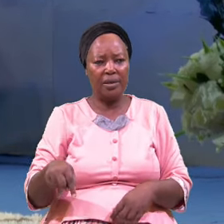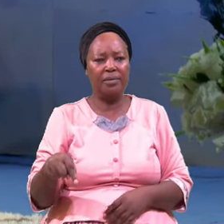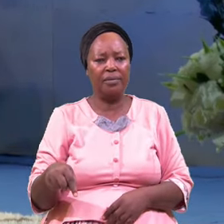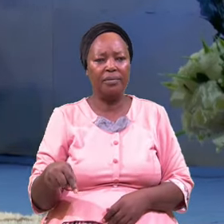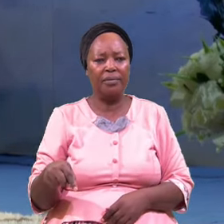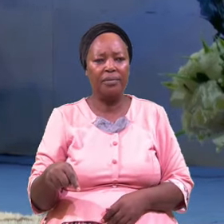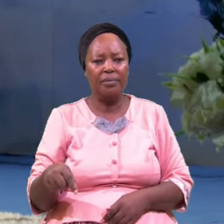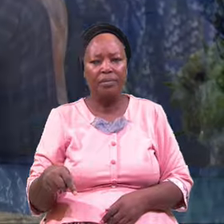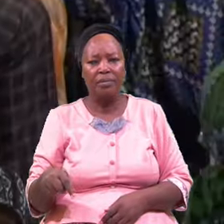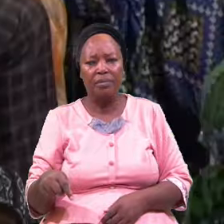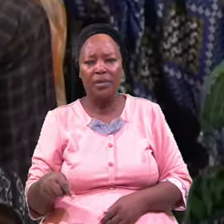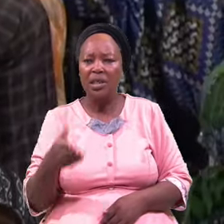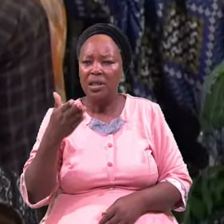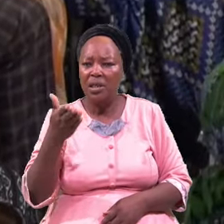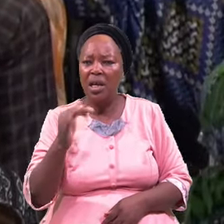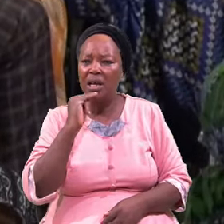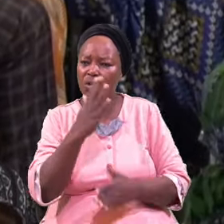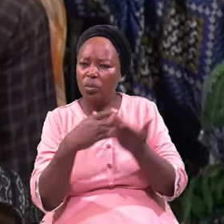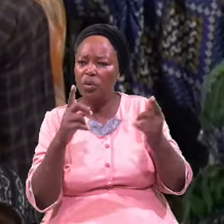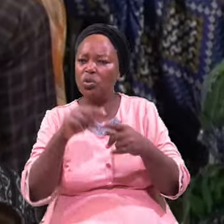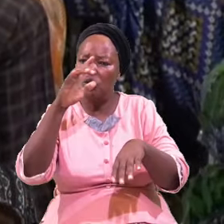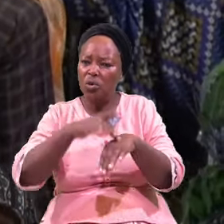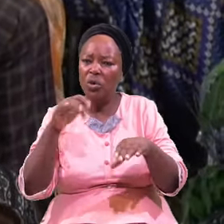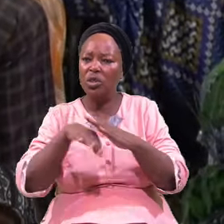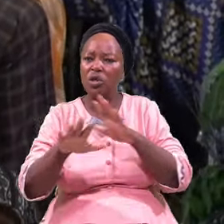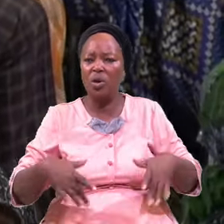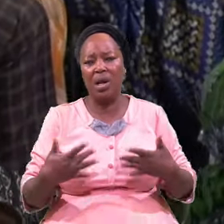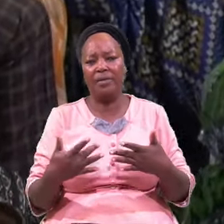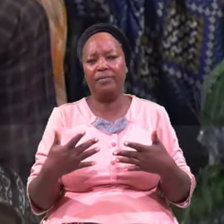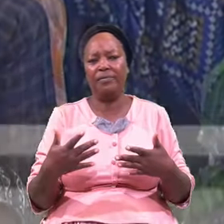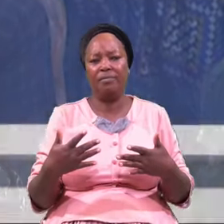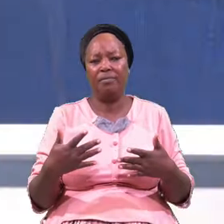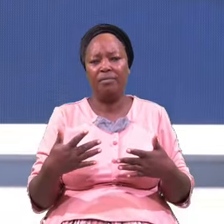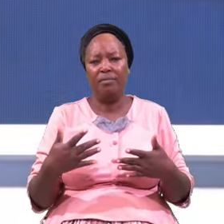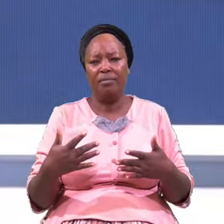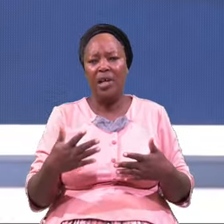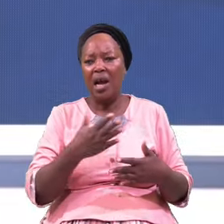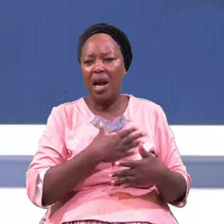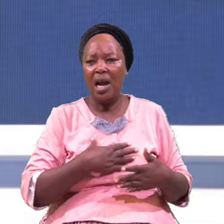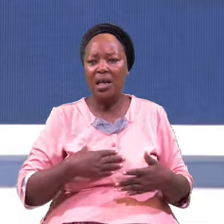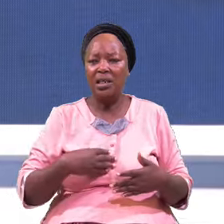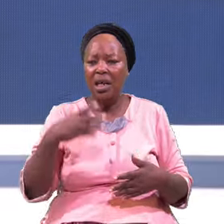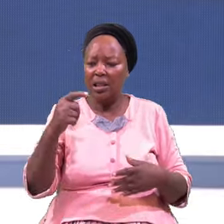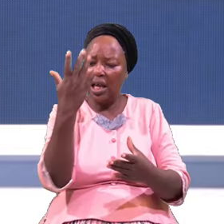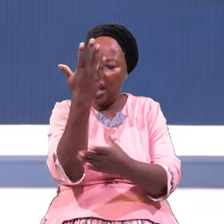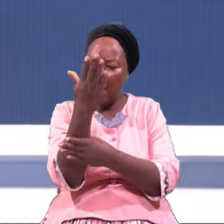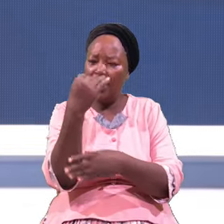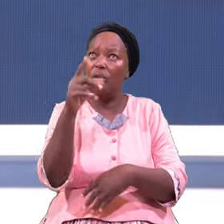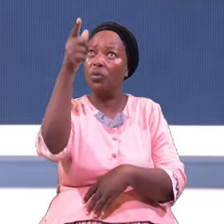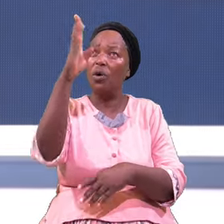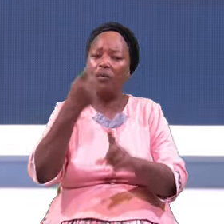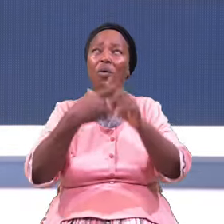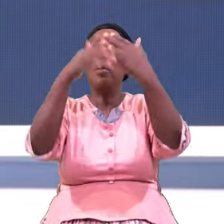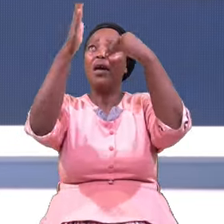There Is Something To Touch In Your Life And The Hand Of God From Heaven Will